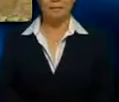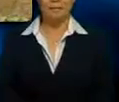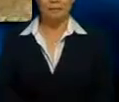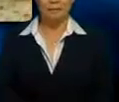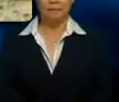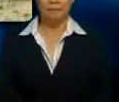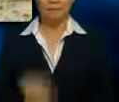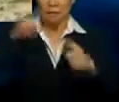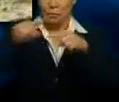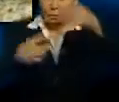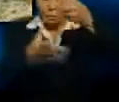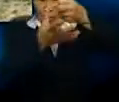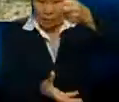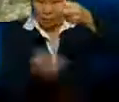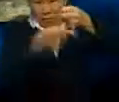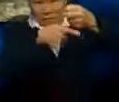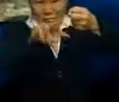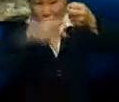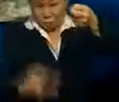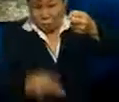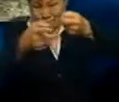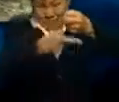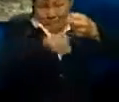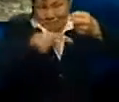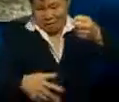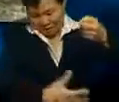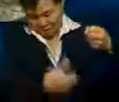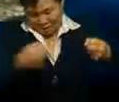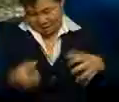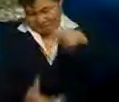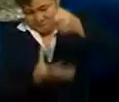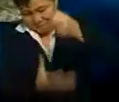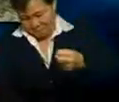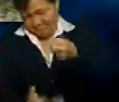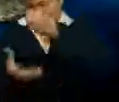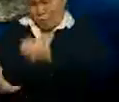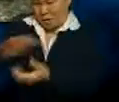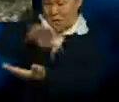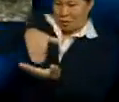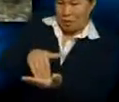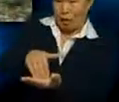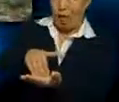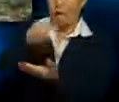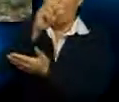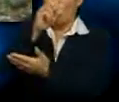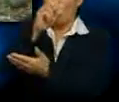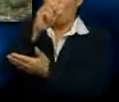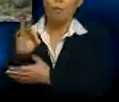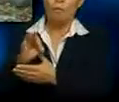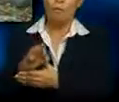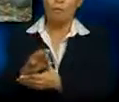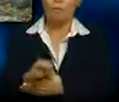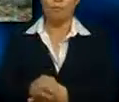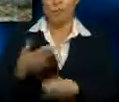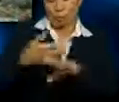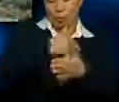When the bunches drop, the harvester will take the bunches and put them all in the centre of the path. But, before that, the